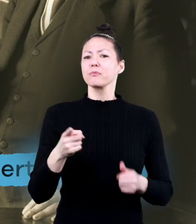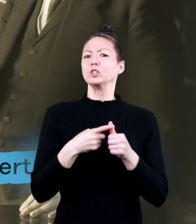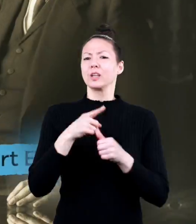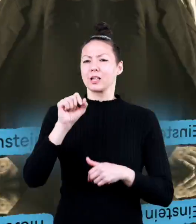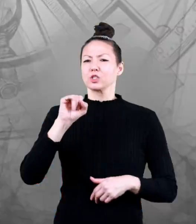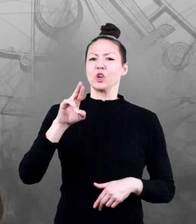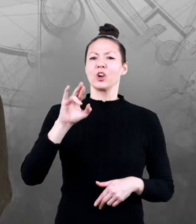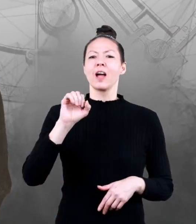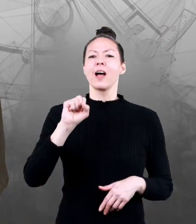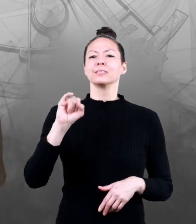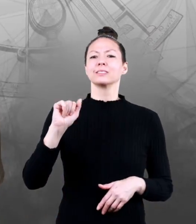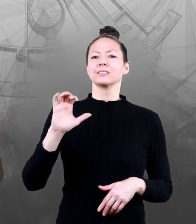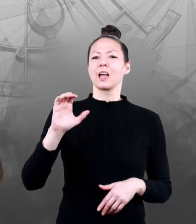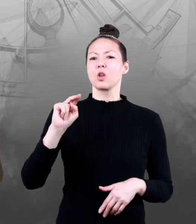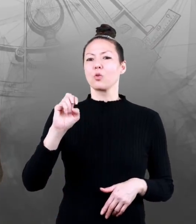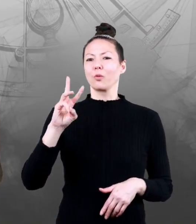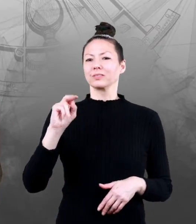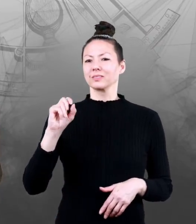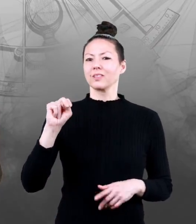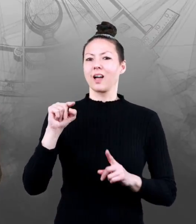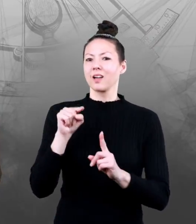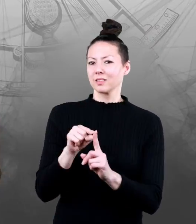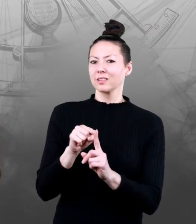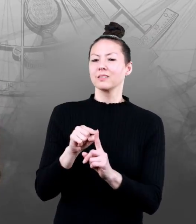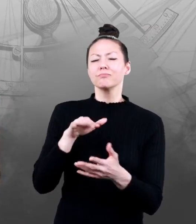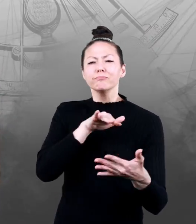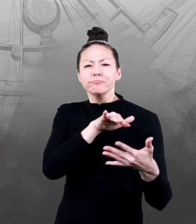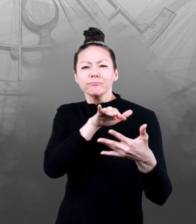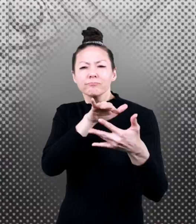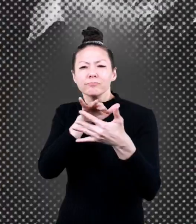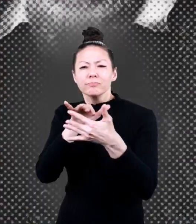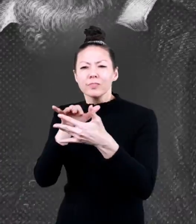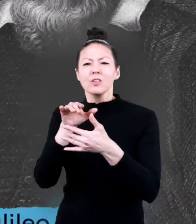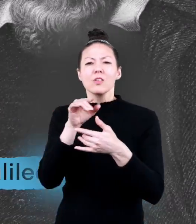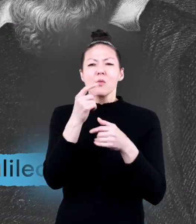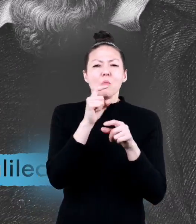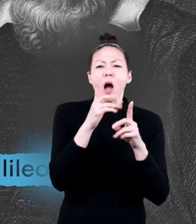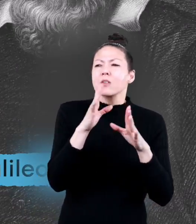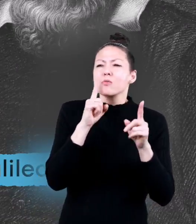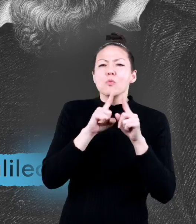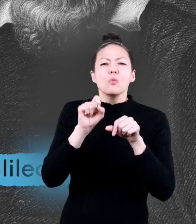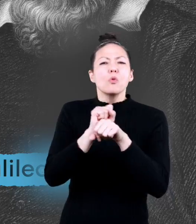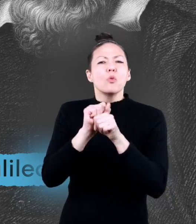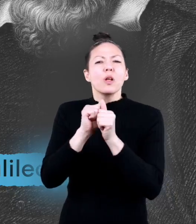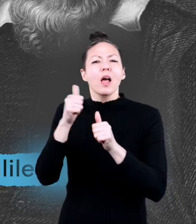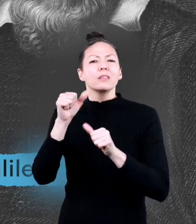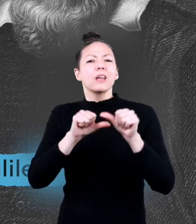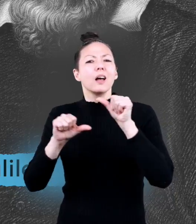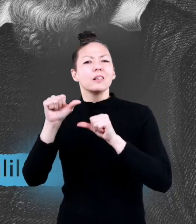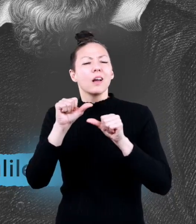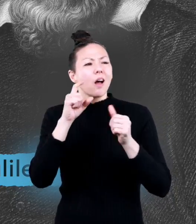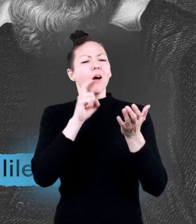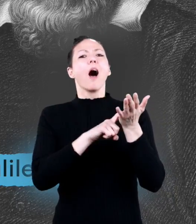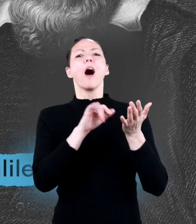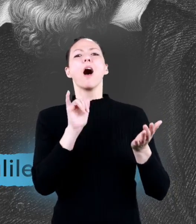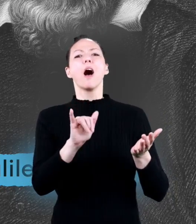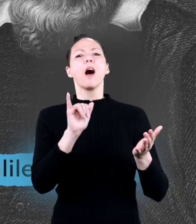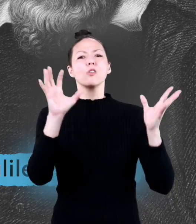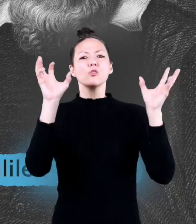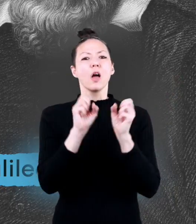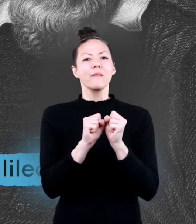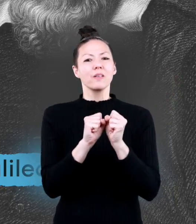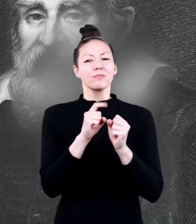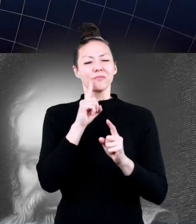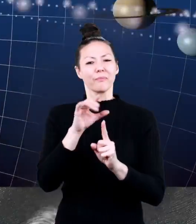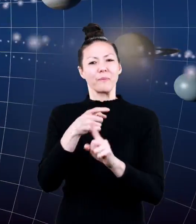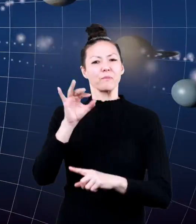First up is Sir Isaac Newton. He studied the work of other scientists and realized